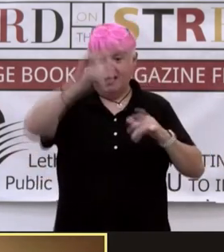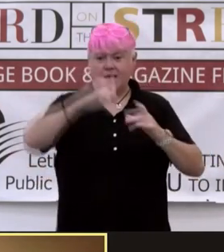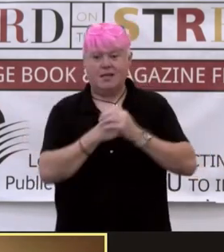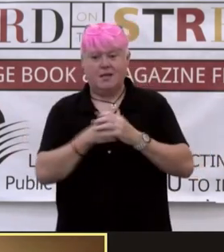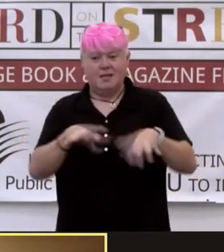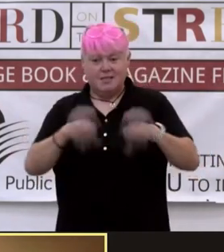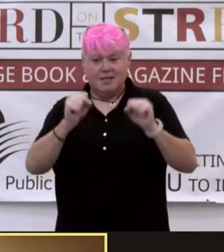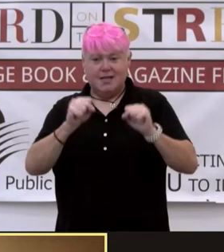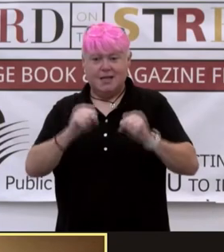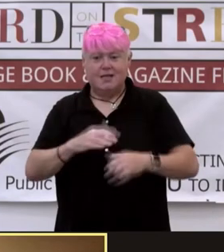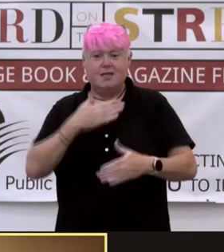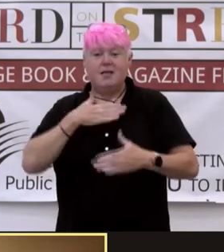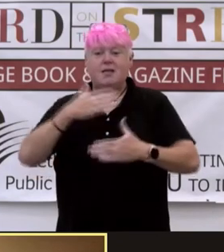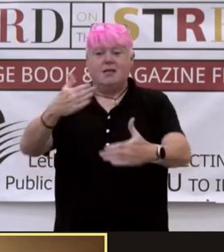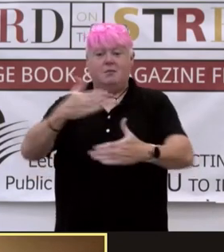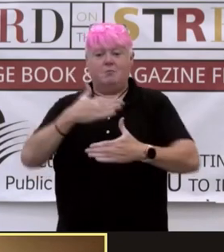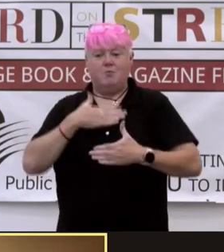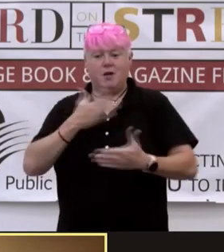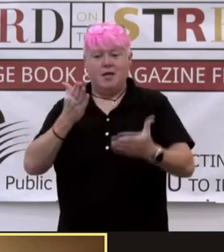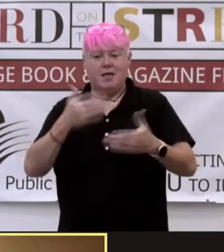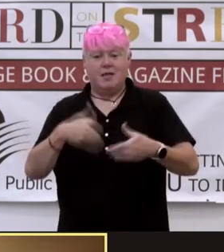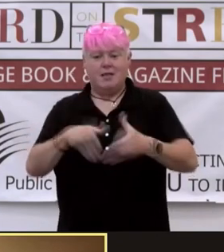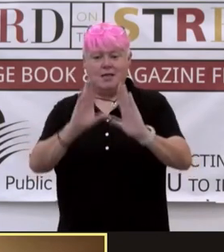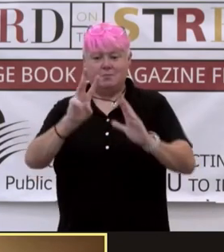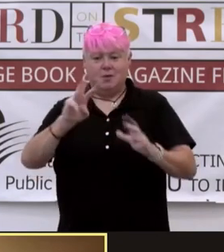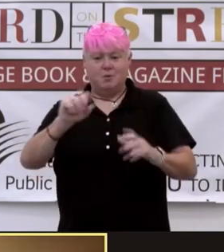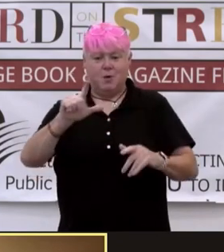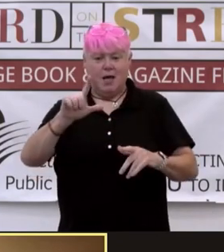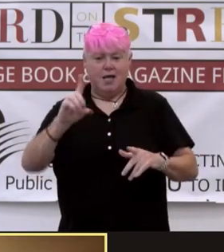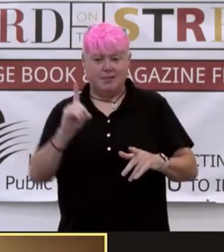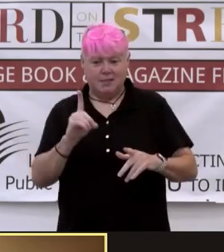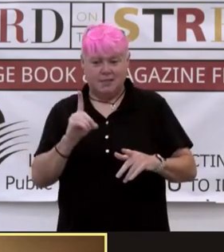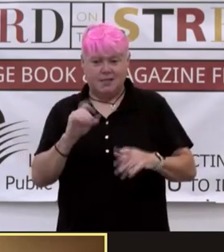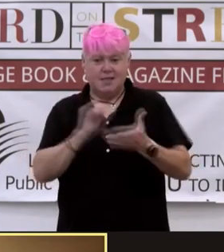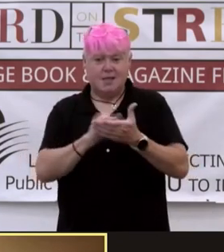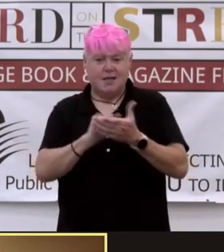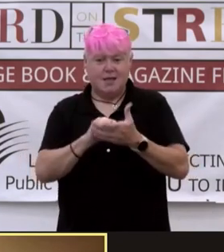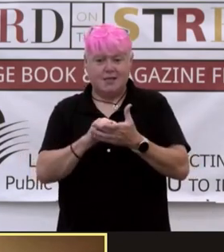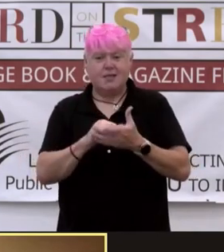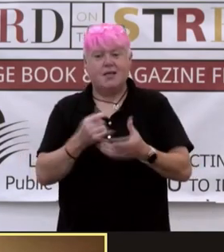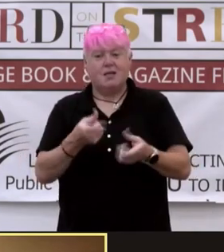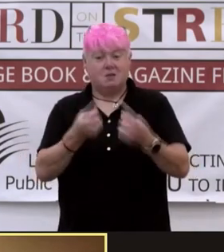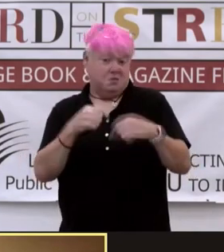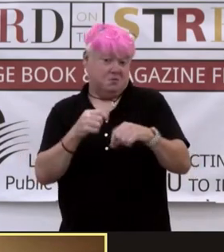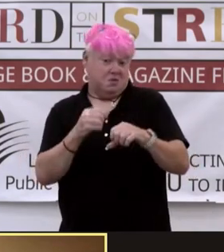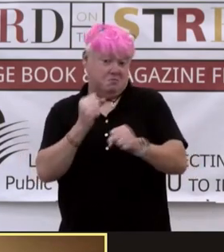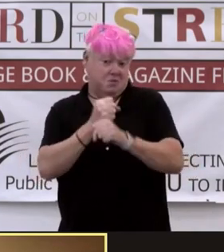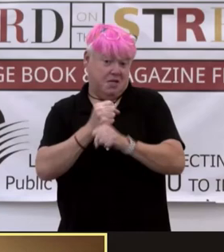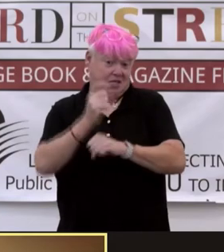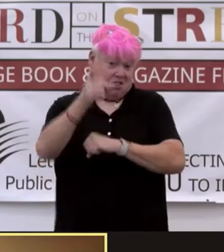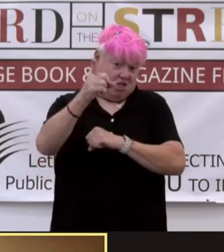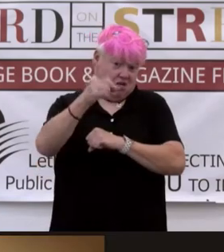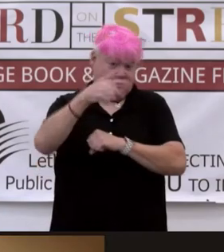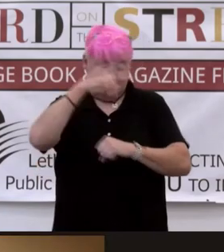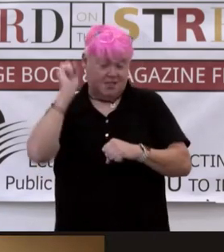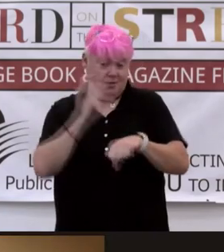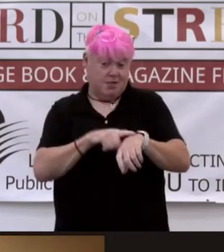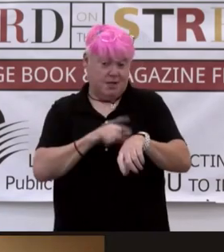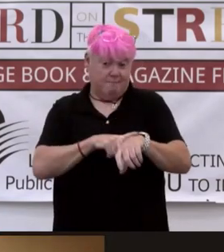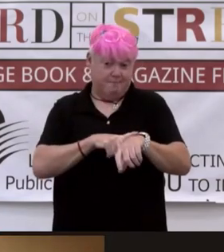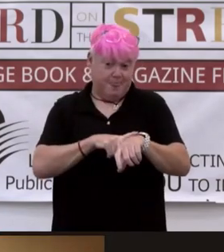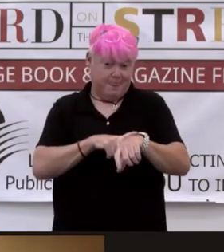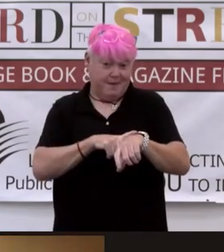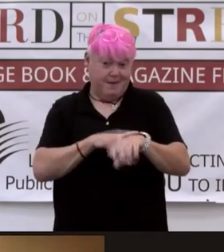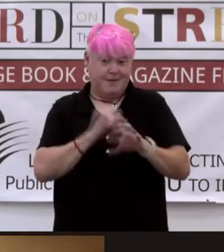Take a deep breath. Let's be wild. And that comes out next summer. Lovely. Oh,